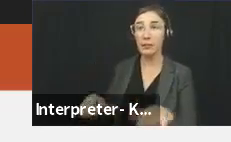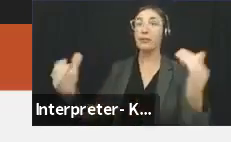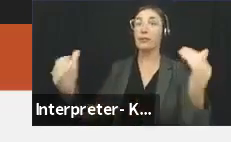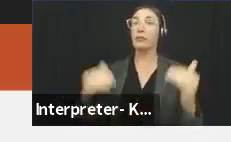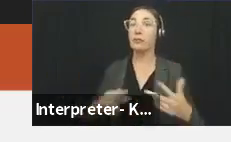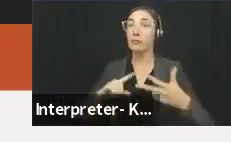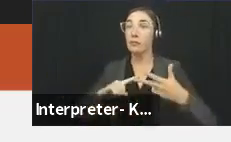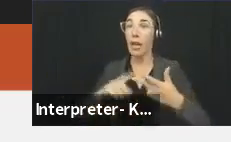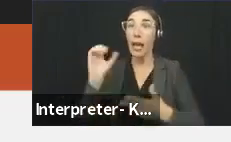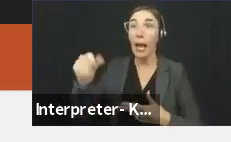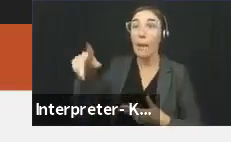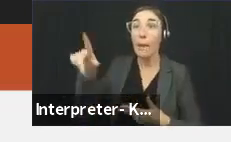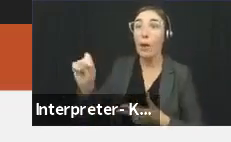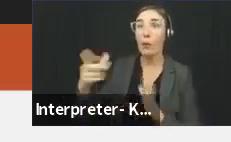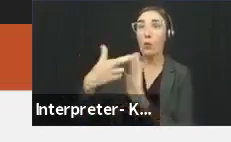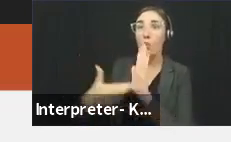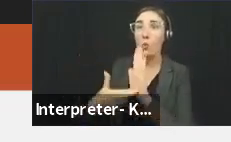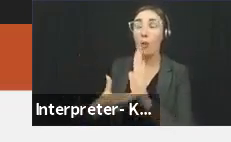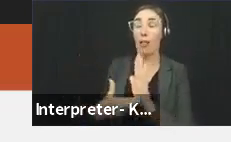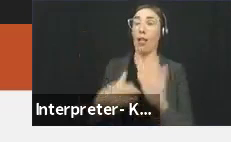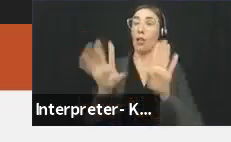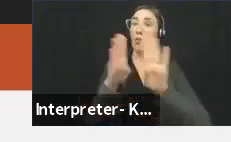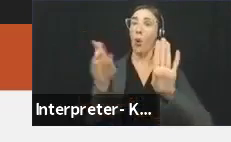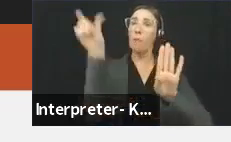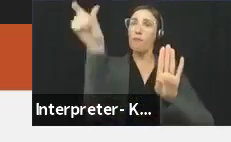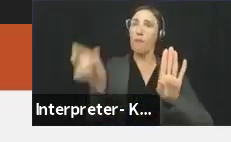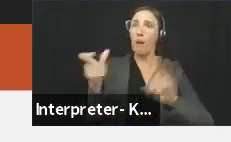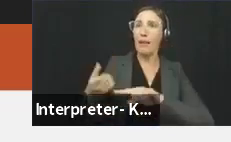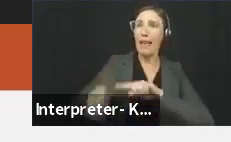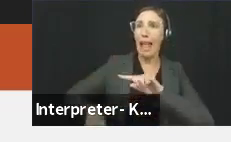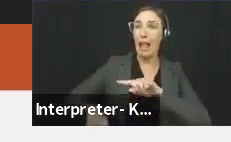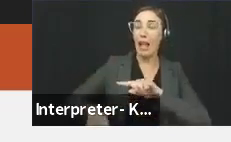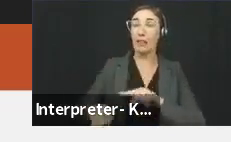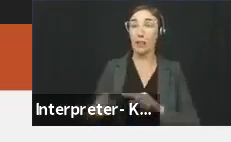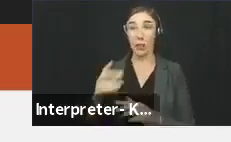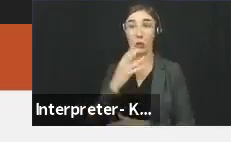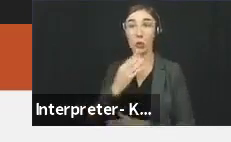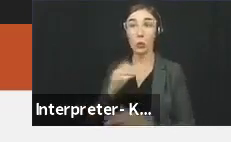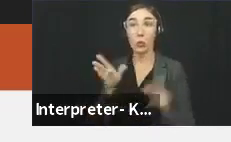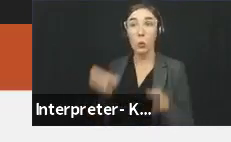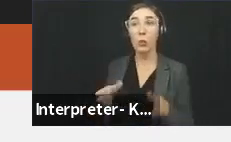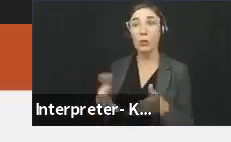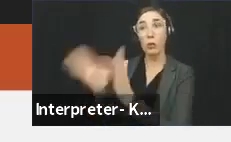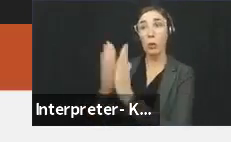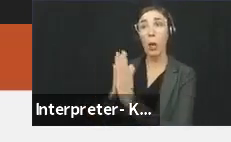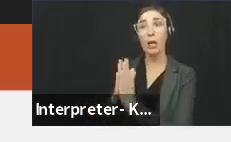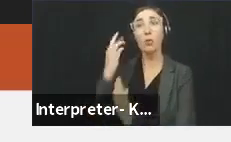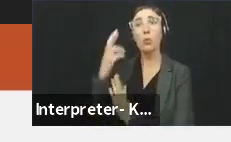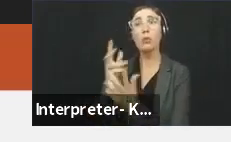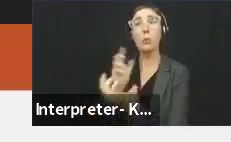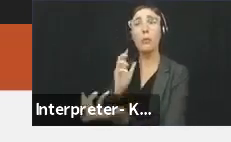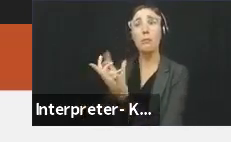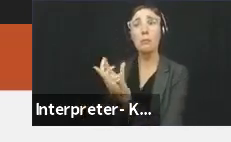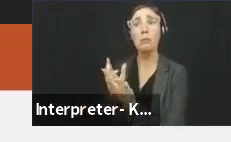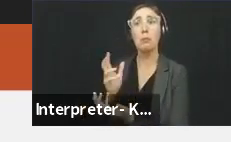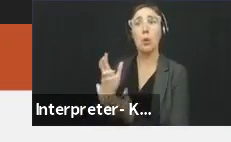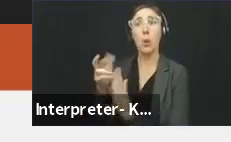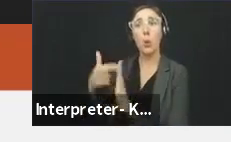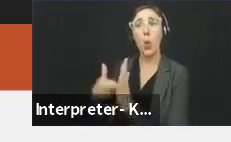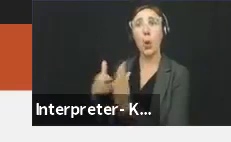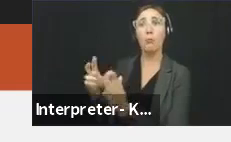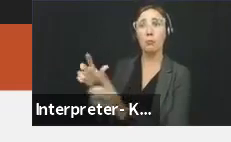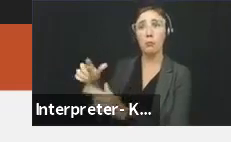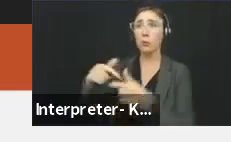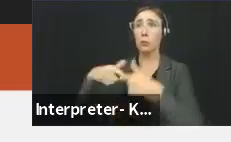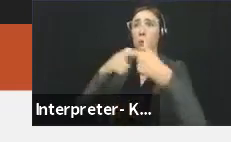affixing anything to a unit's outer doorpost, a Jewish tenant may request a reasonable accommodation of that rule to place a mezuzah outside